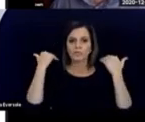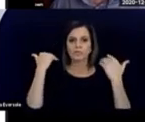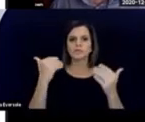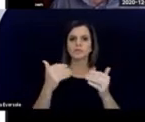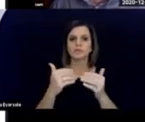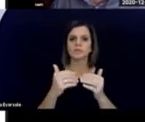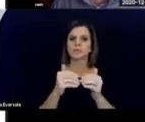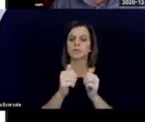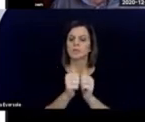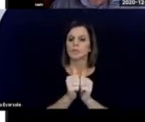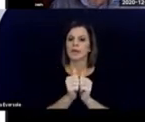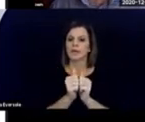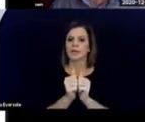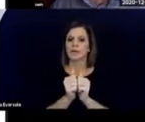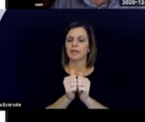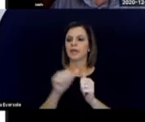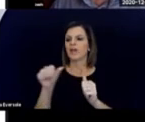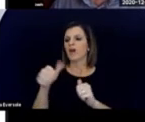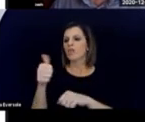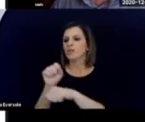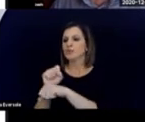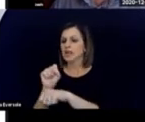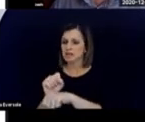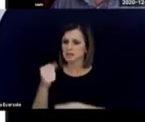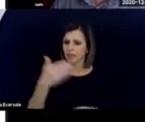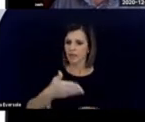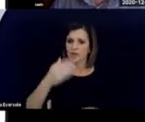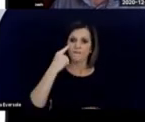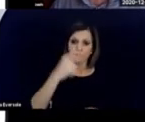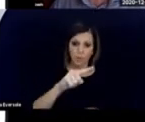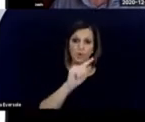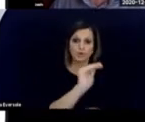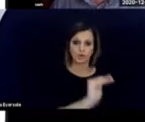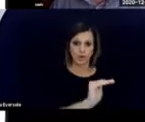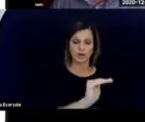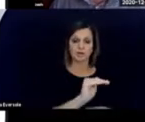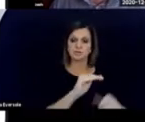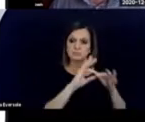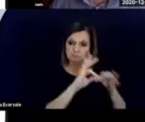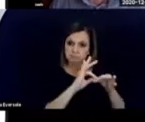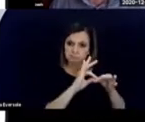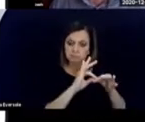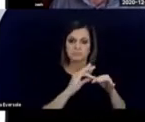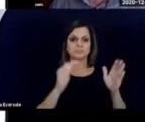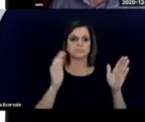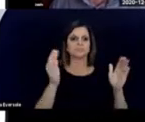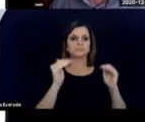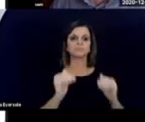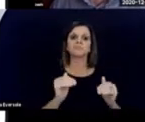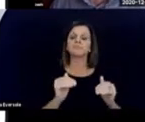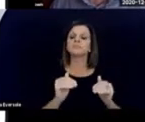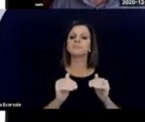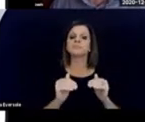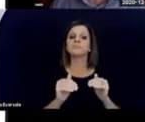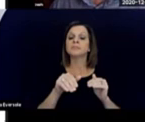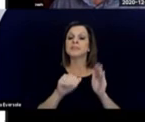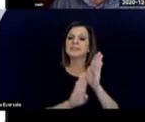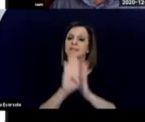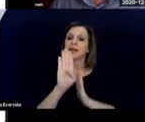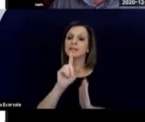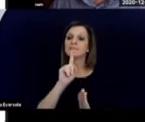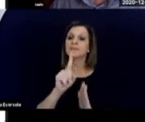for the child, only for the child. They need to be engaged. They need to develop very skilled